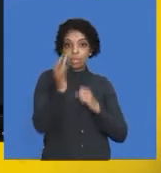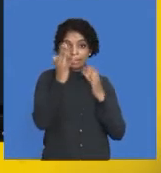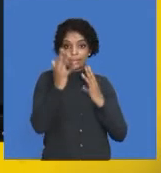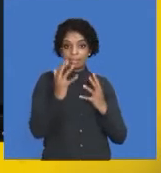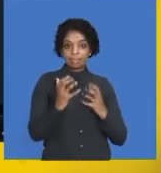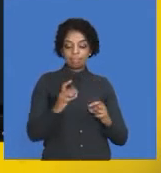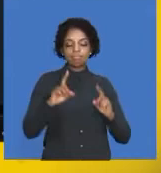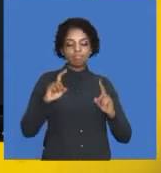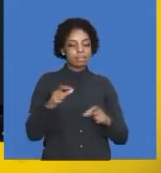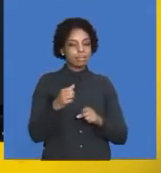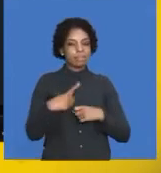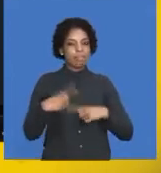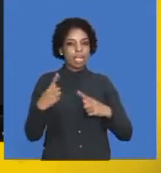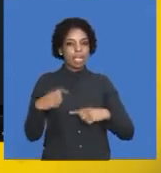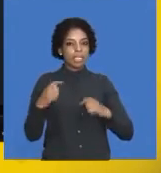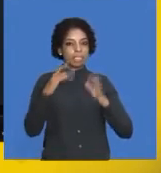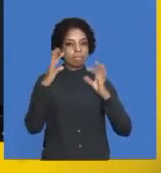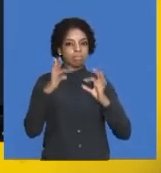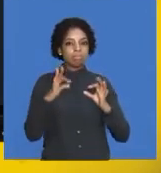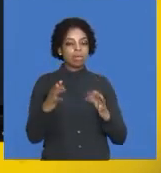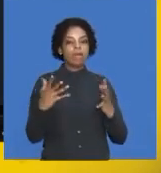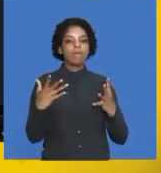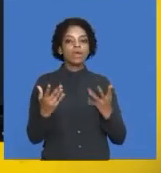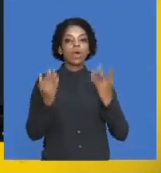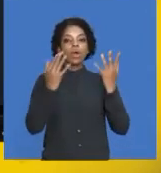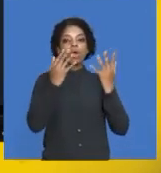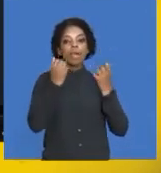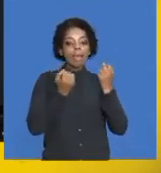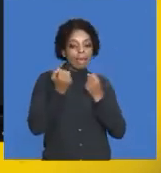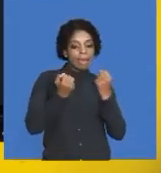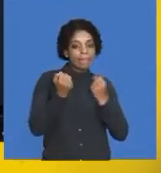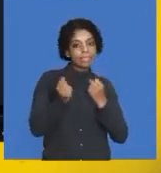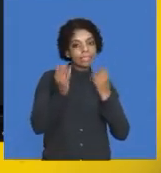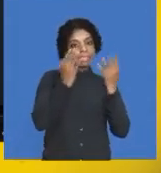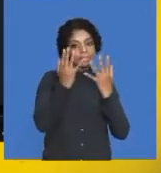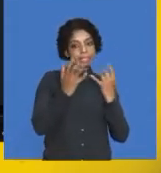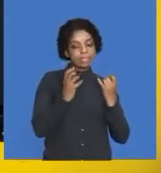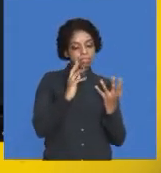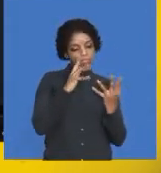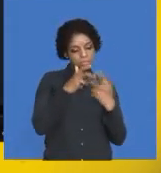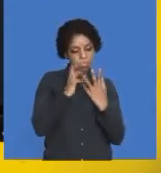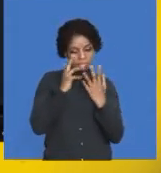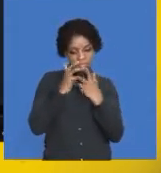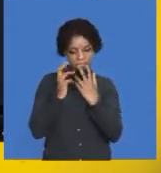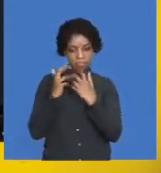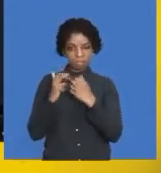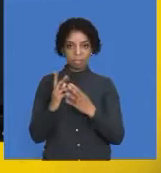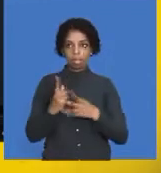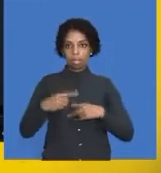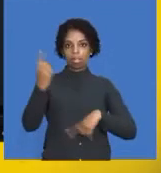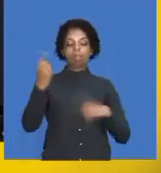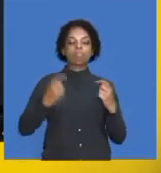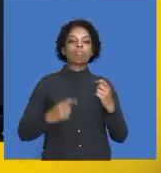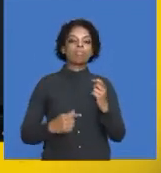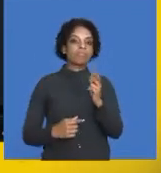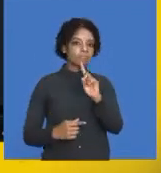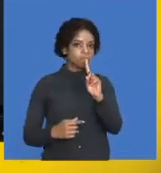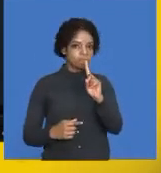it and ensure that your vehicles are kept in tip-top condition so you don't have unexpected expenditure.